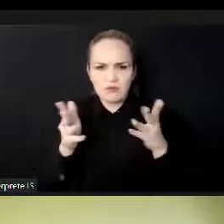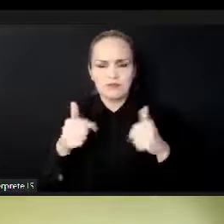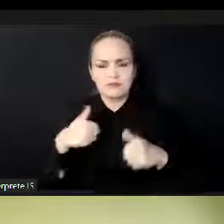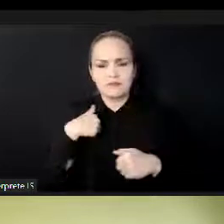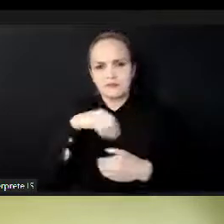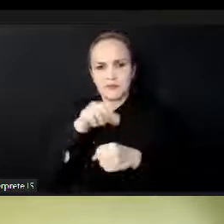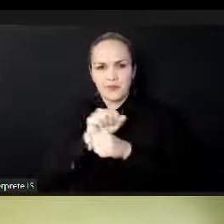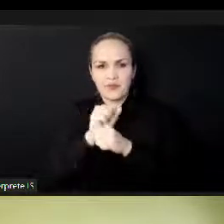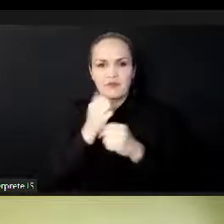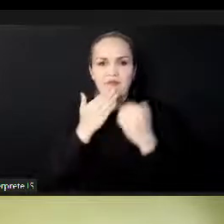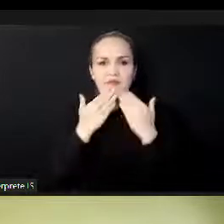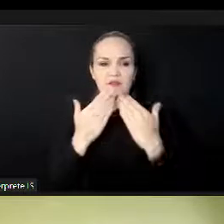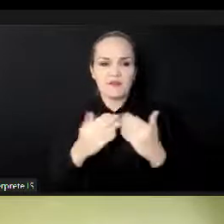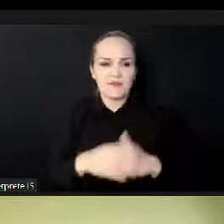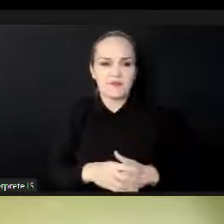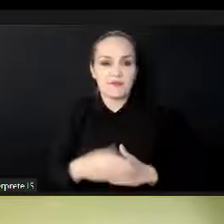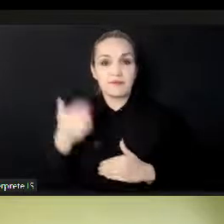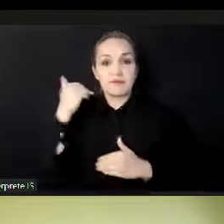Maria Chiara.